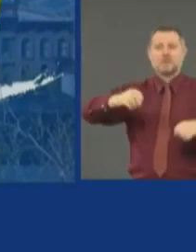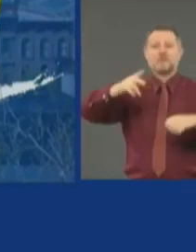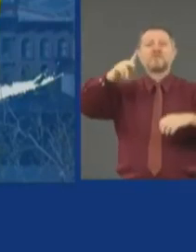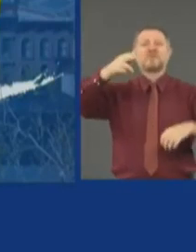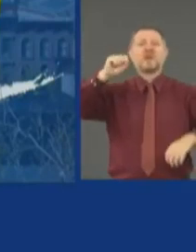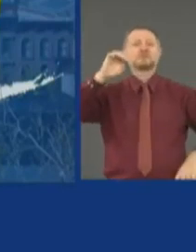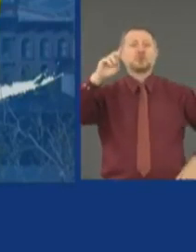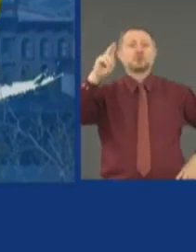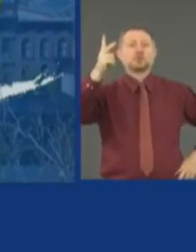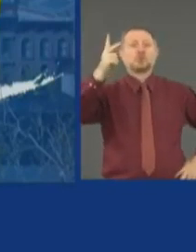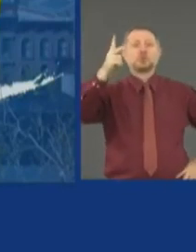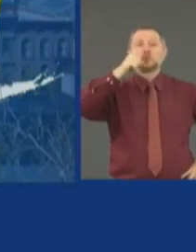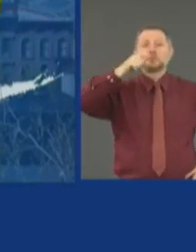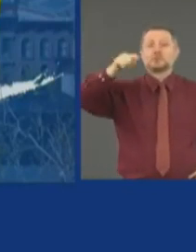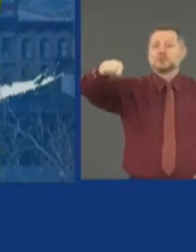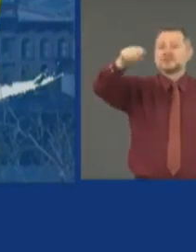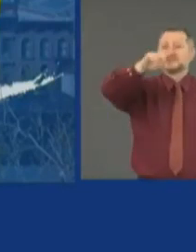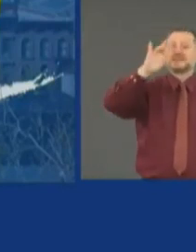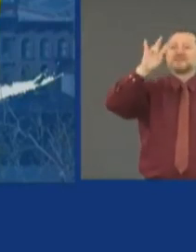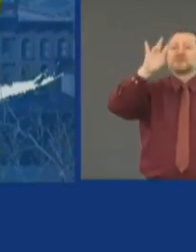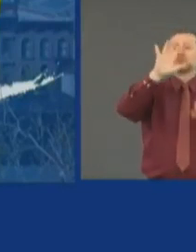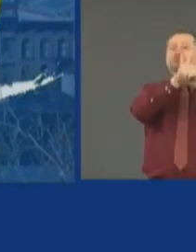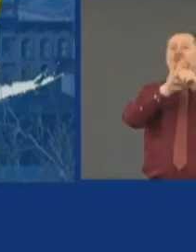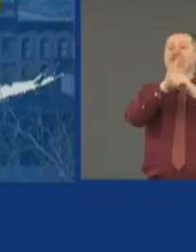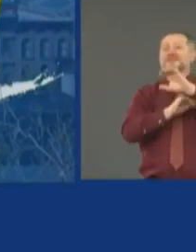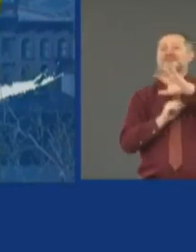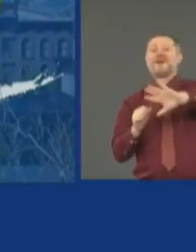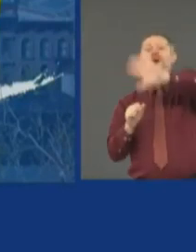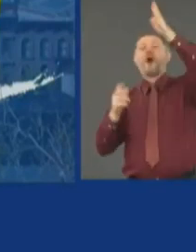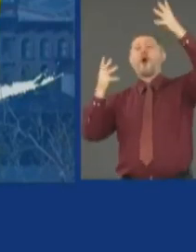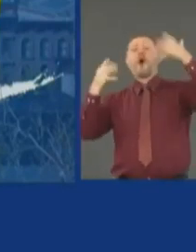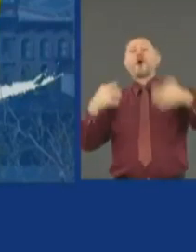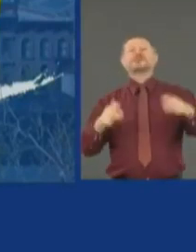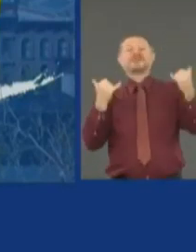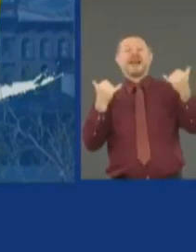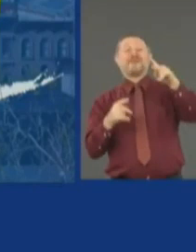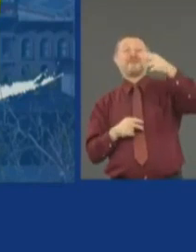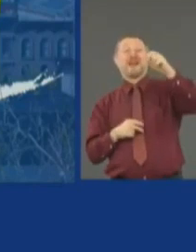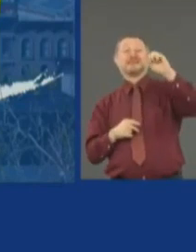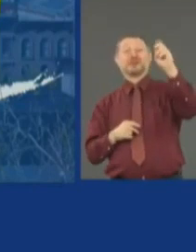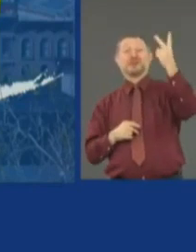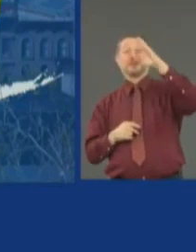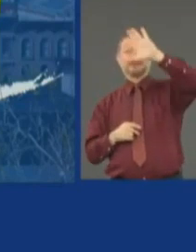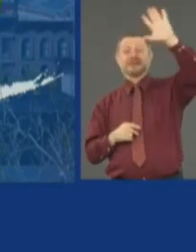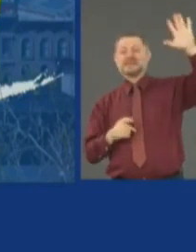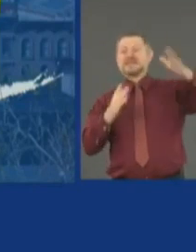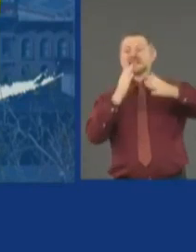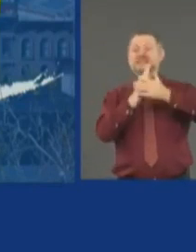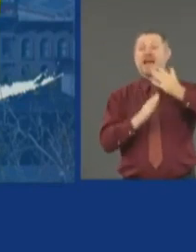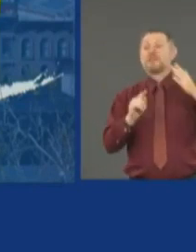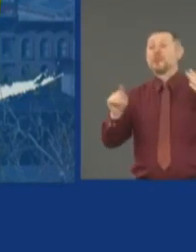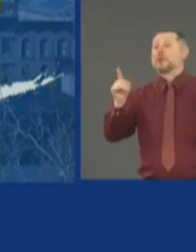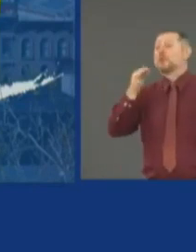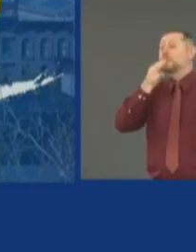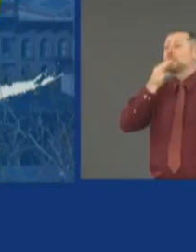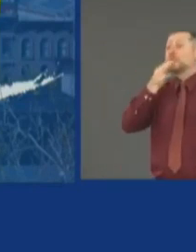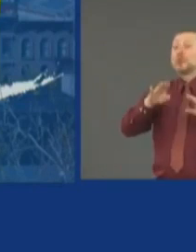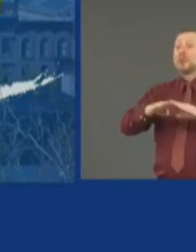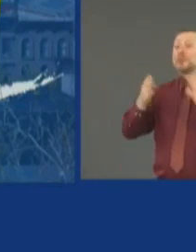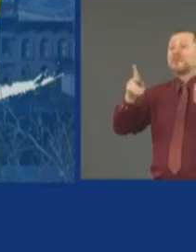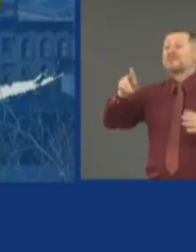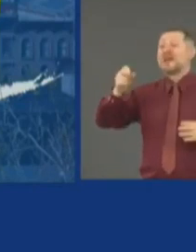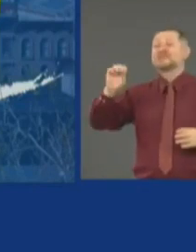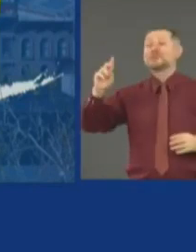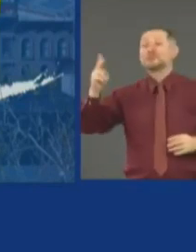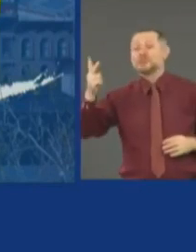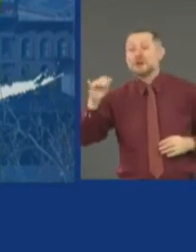affects all the communities that are already in phase two. And there are a number that are about to enter phase two. What's just a Rockland,